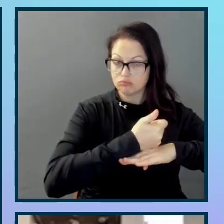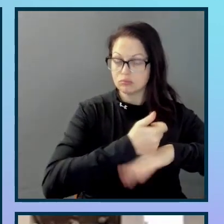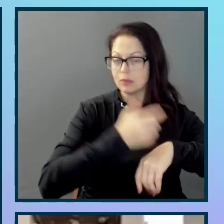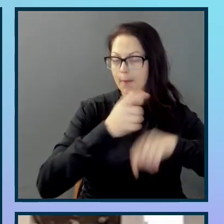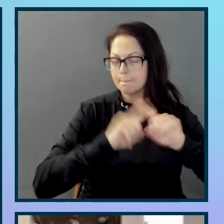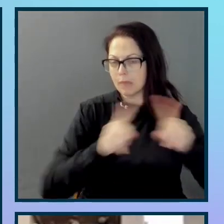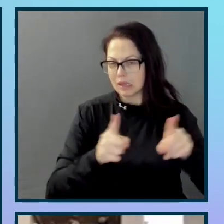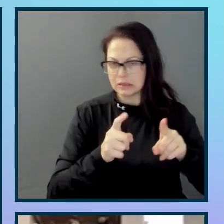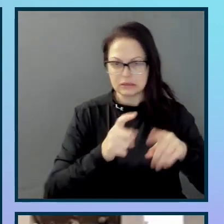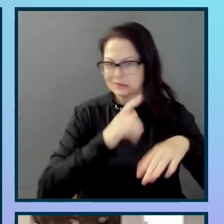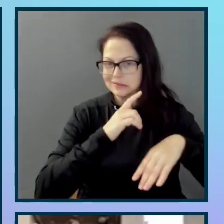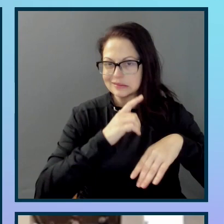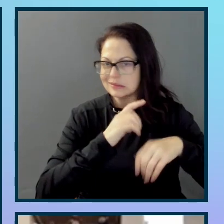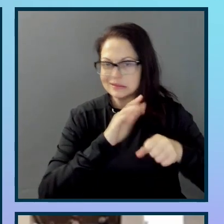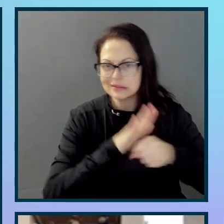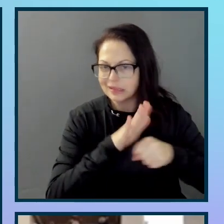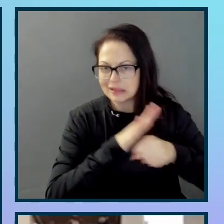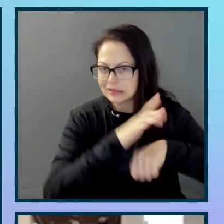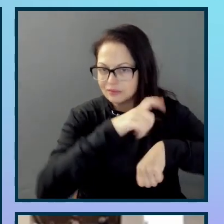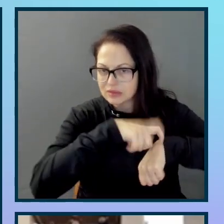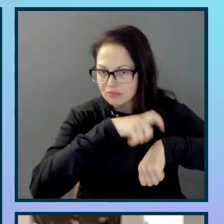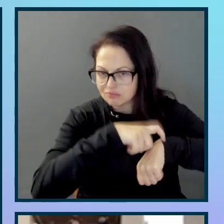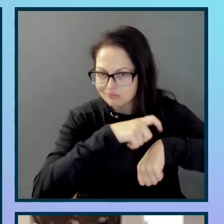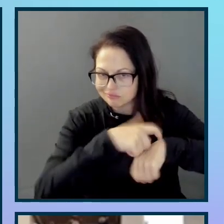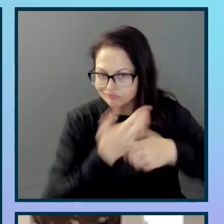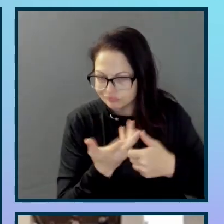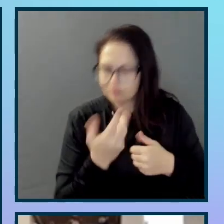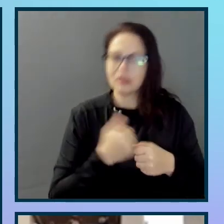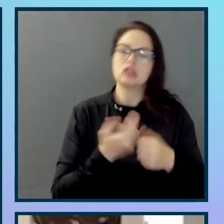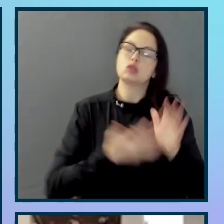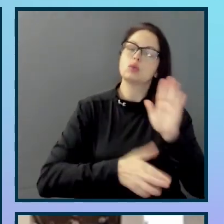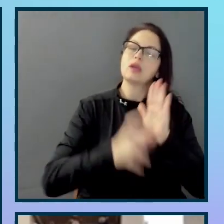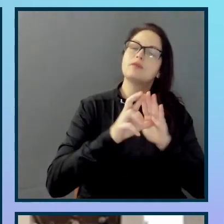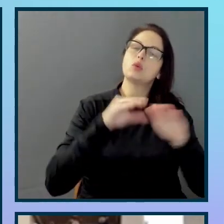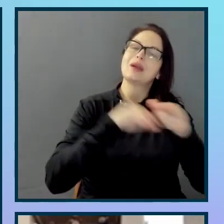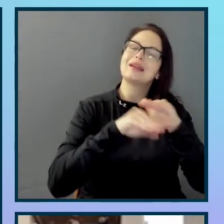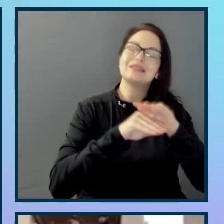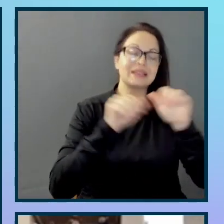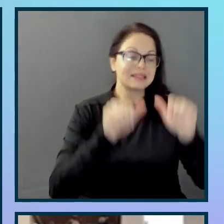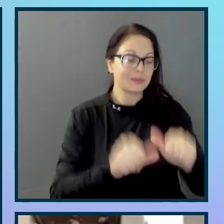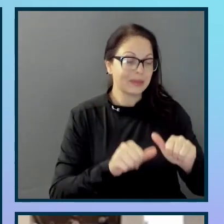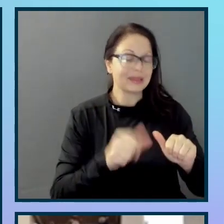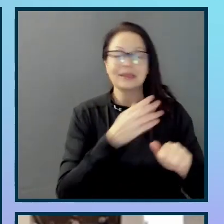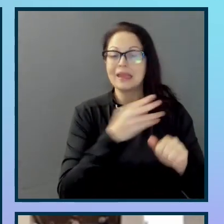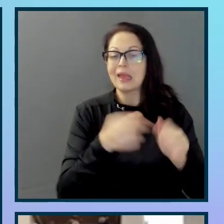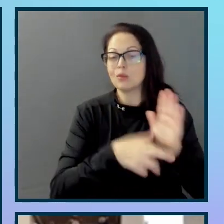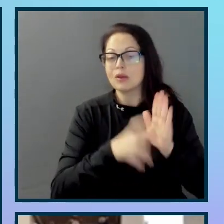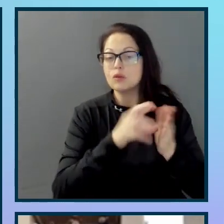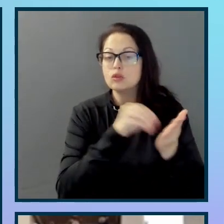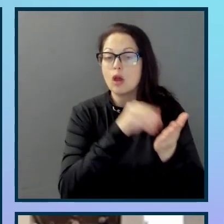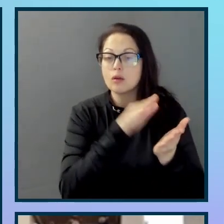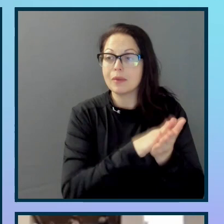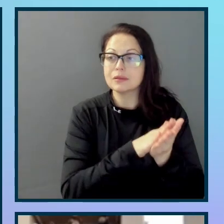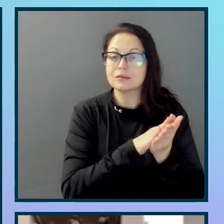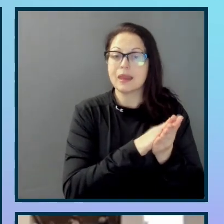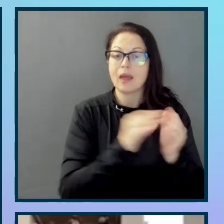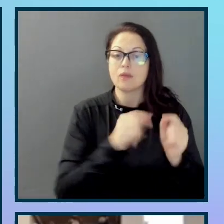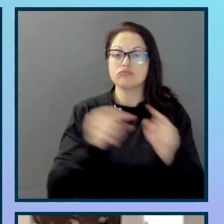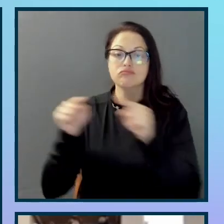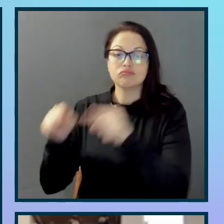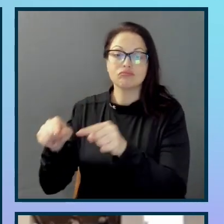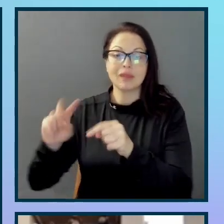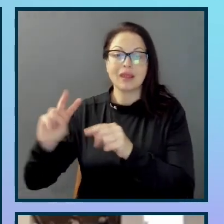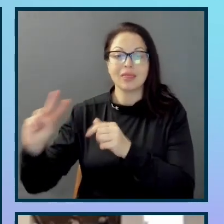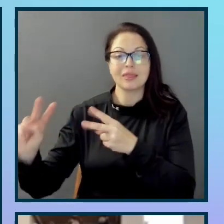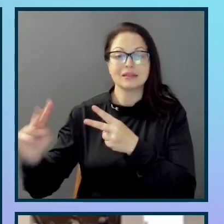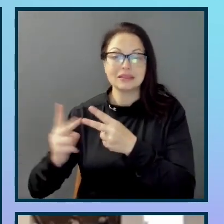to work on accessibility features, to review documents, to have conversations. The second story shows that with people in